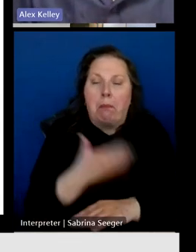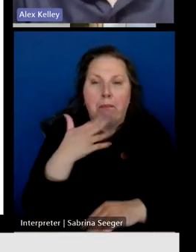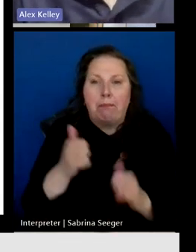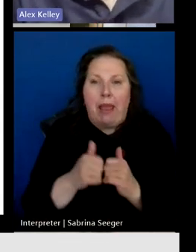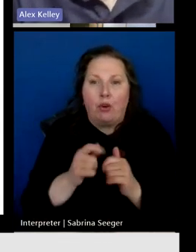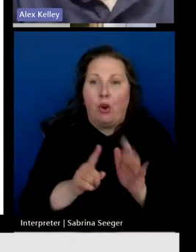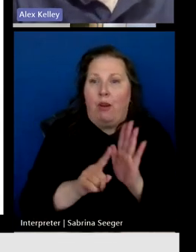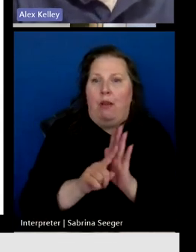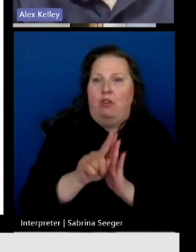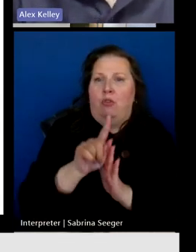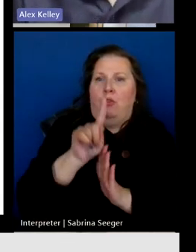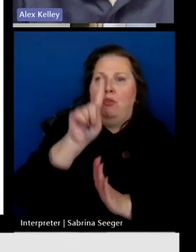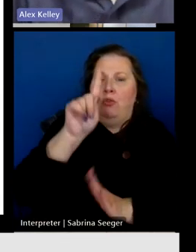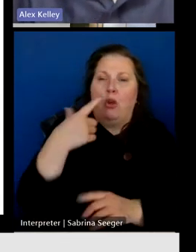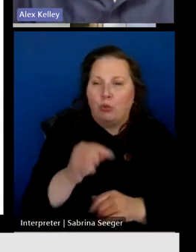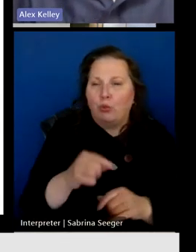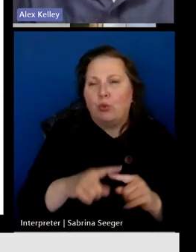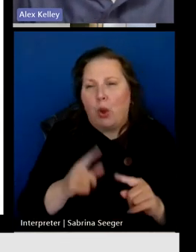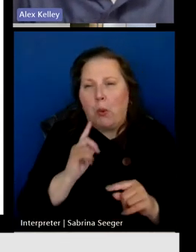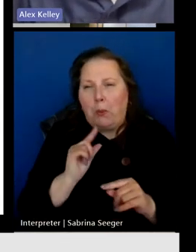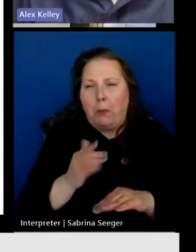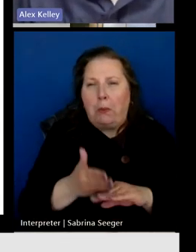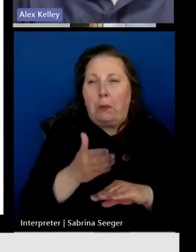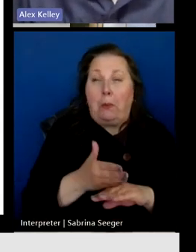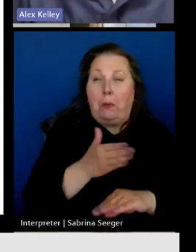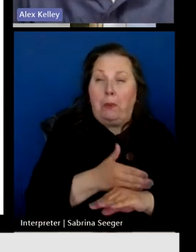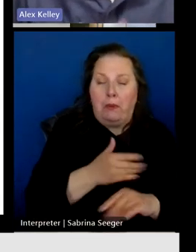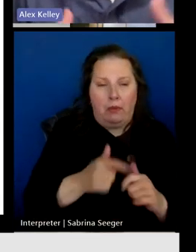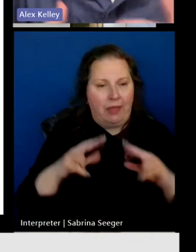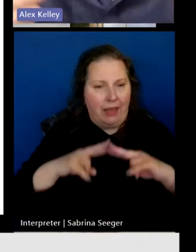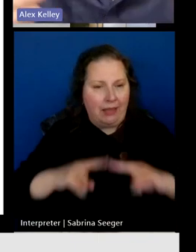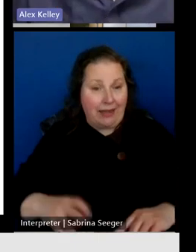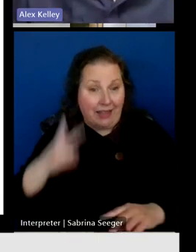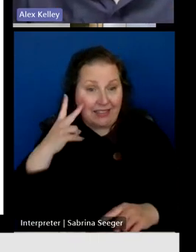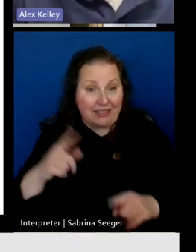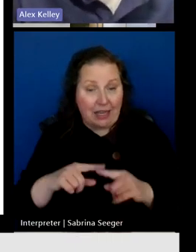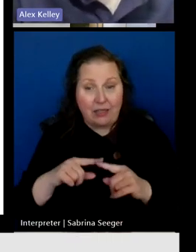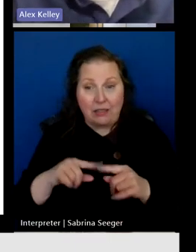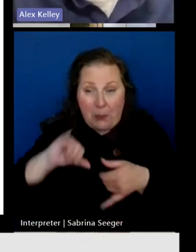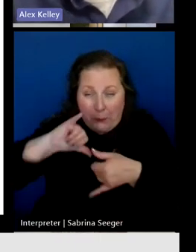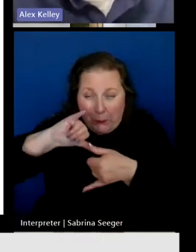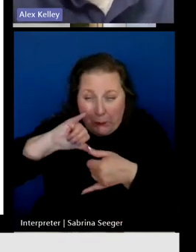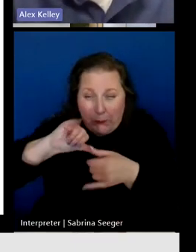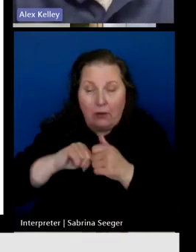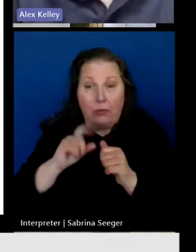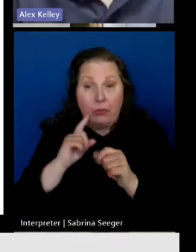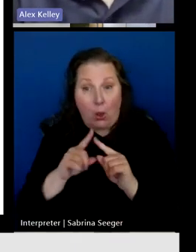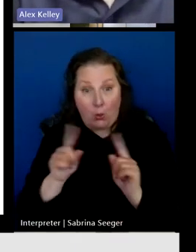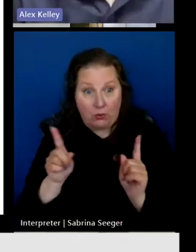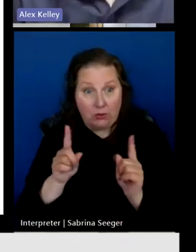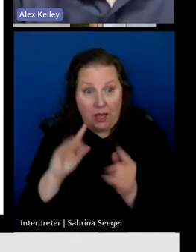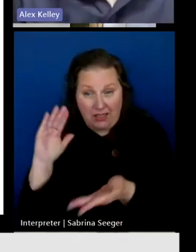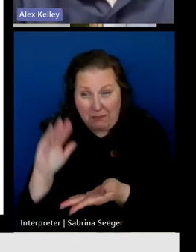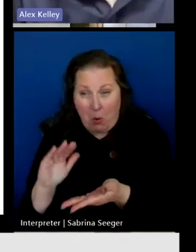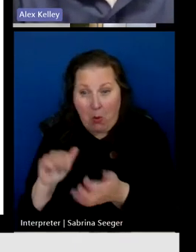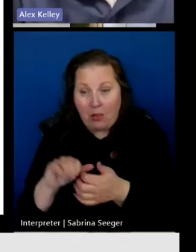higher you get at a certain point. Our analysis showed that these small wireless facilities can actually